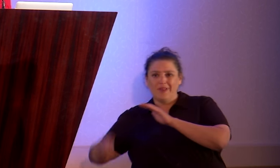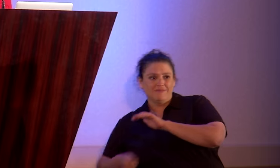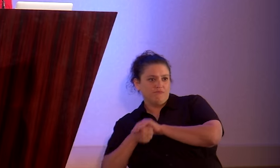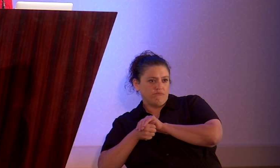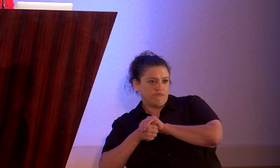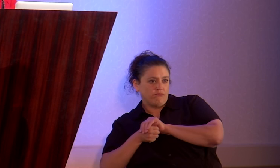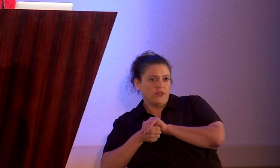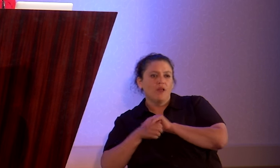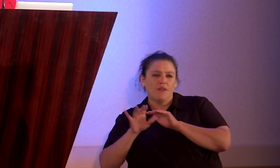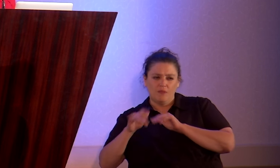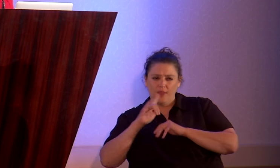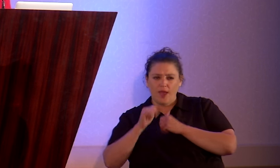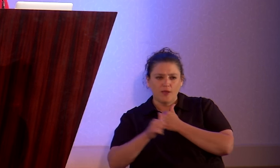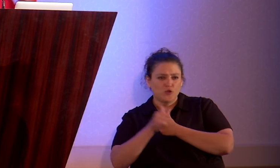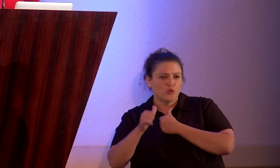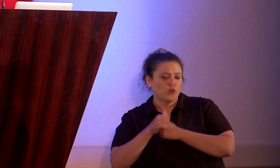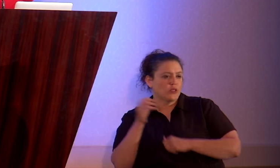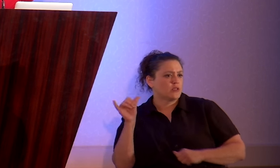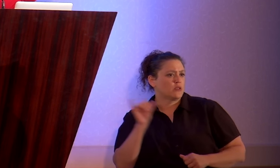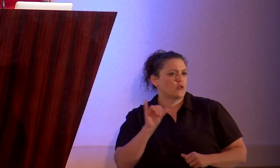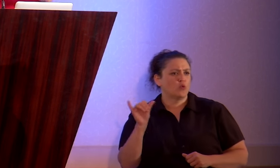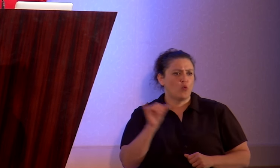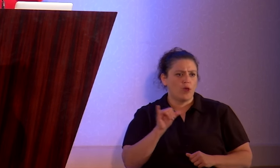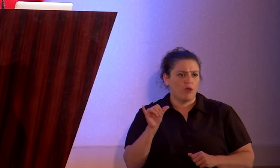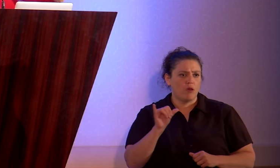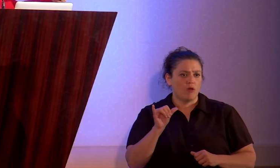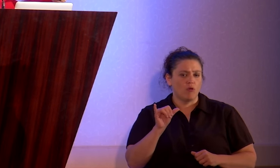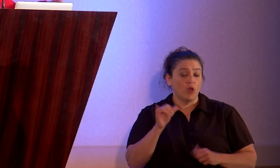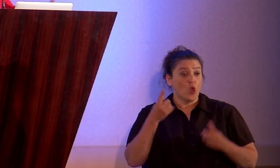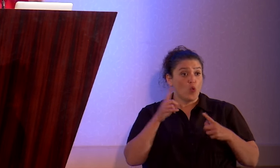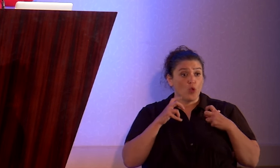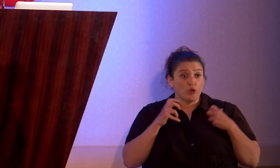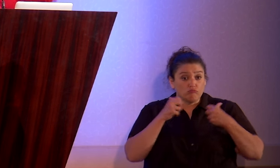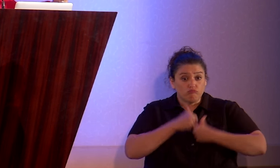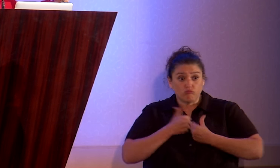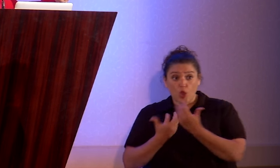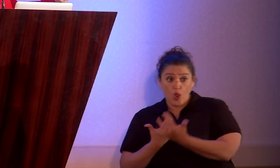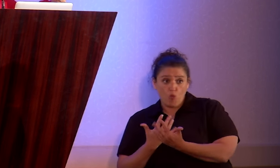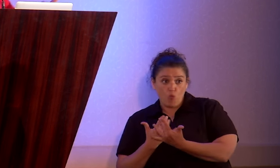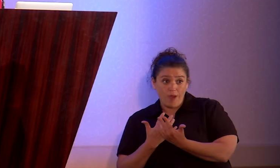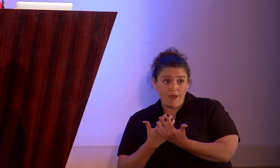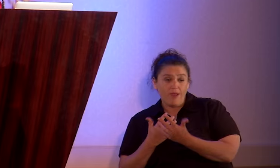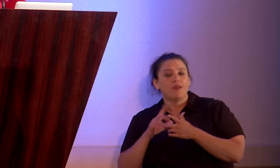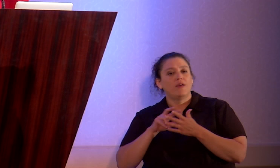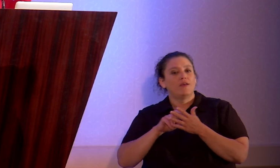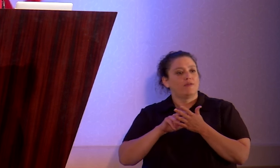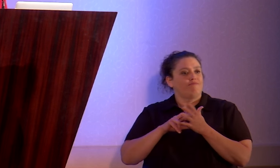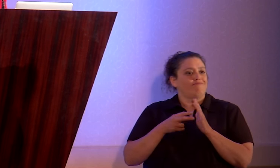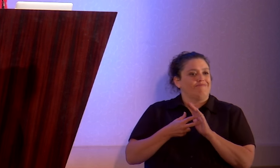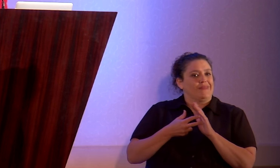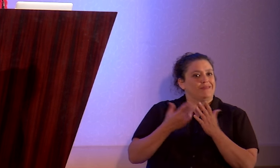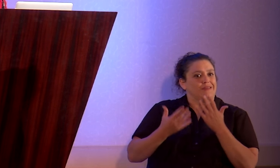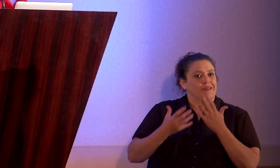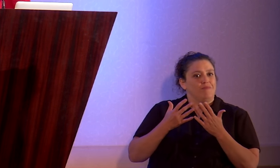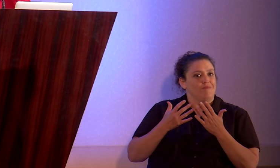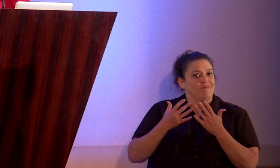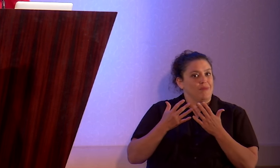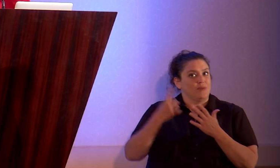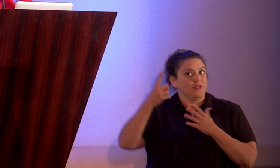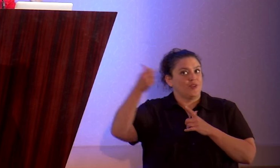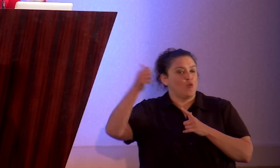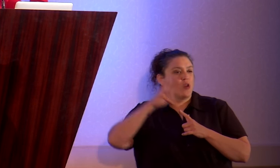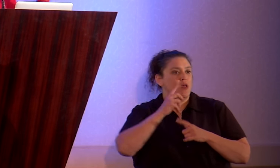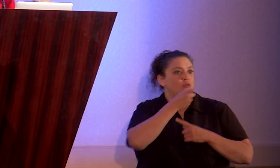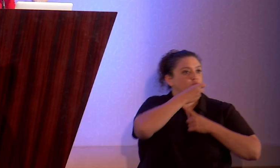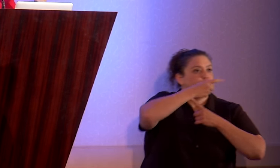well. And for one thing, the longer you wait to come out, the greater your chance is of being outed by somebody else.